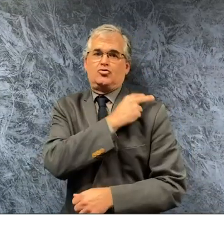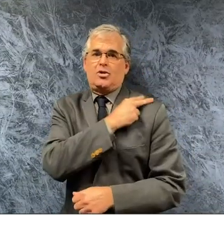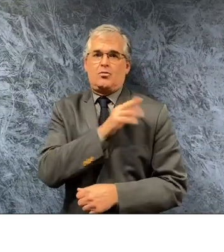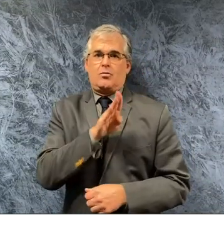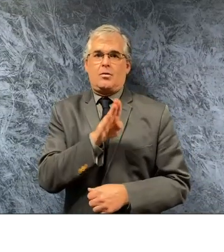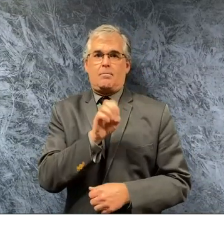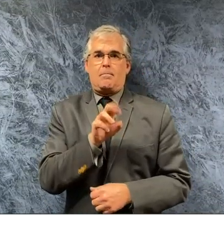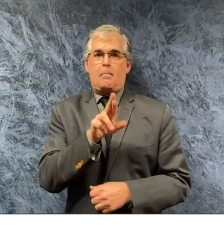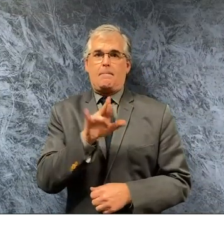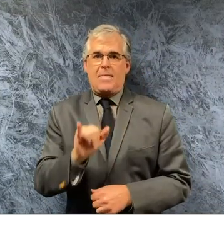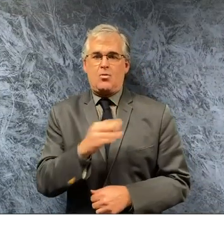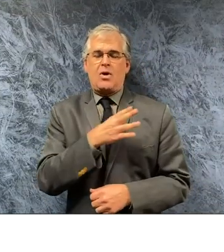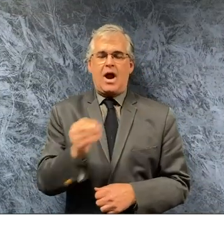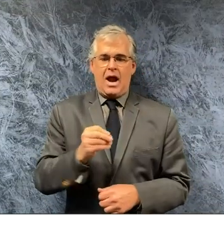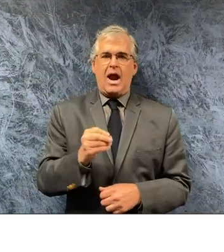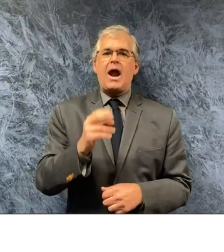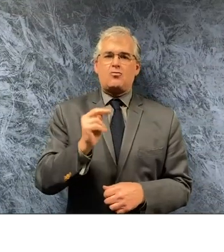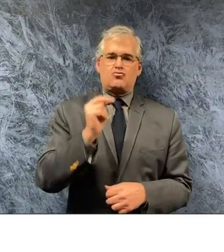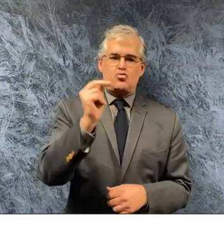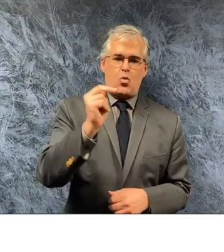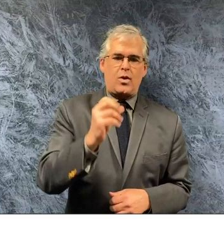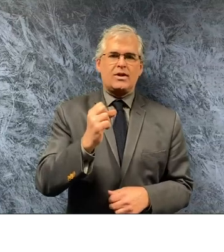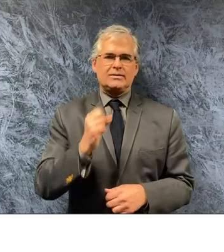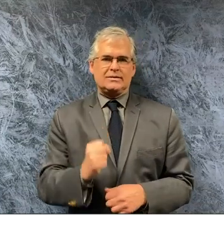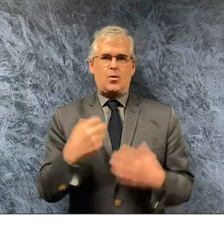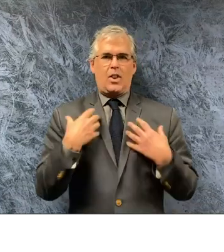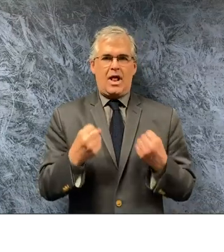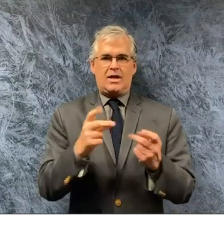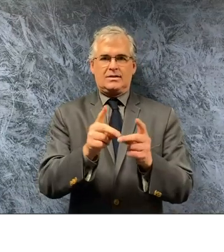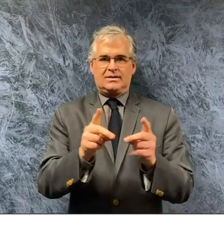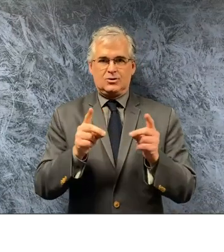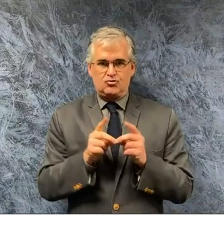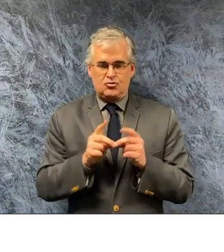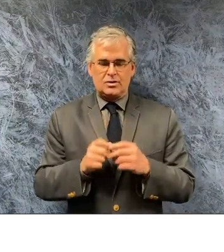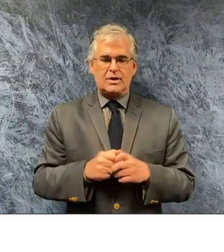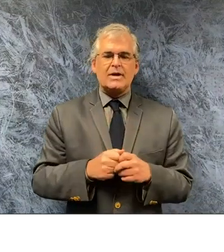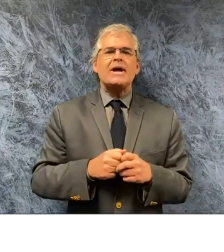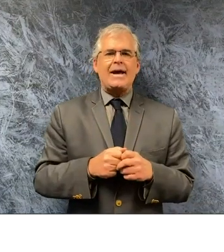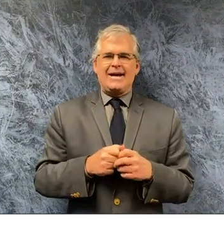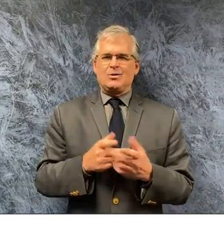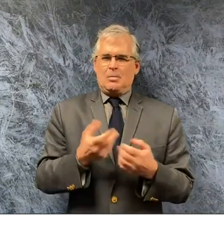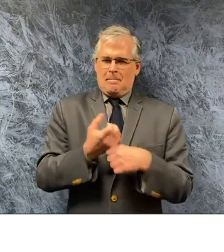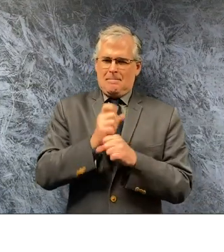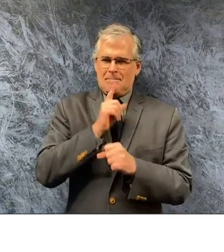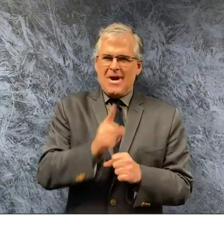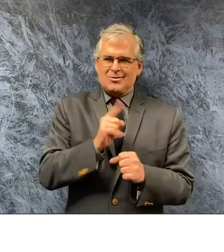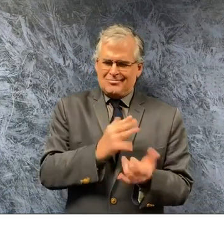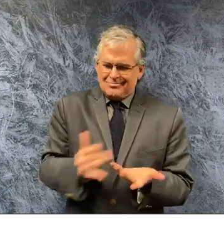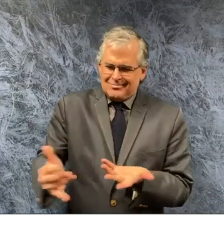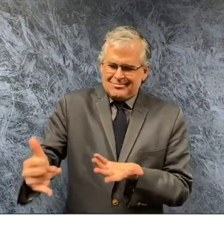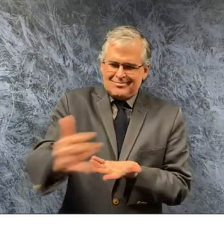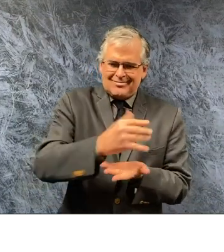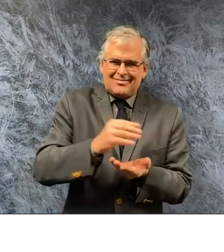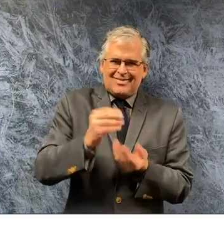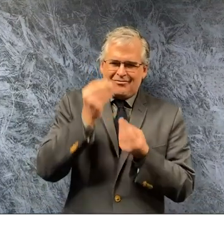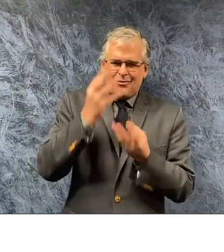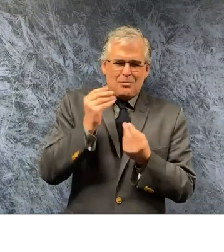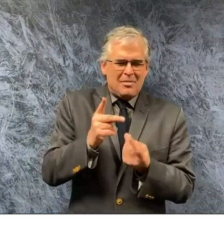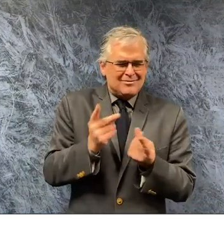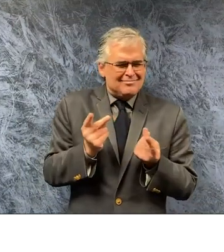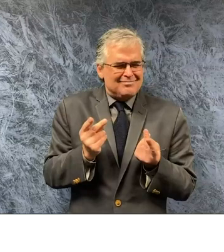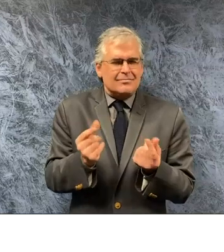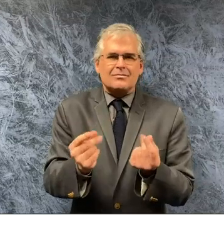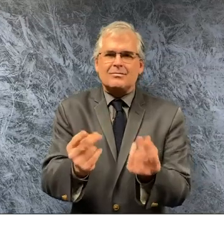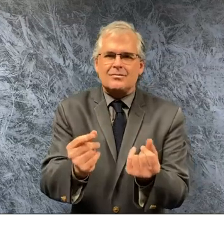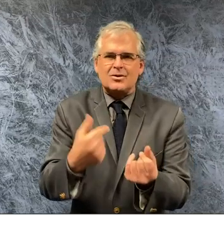the two big health districts and carson city to come up with a plan the more timely reporting of this data so we can get it on the dashboard we can